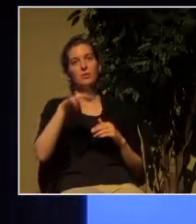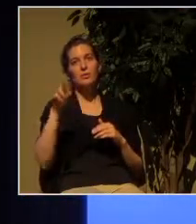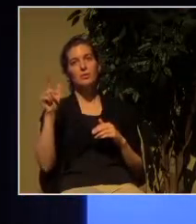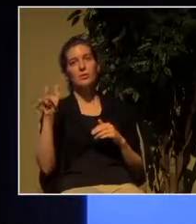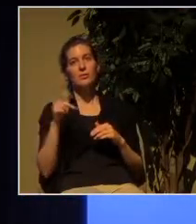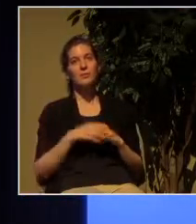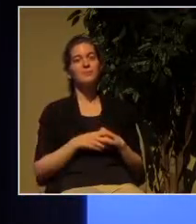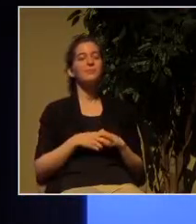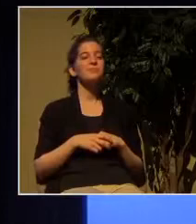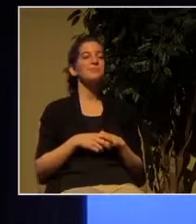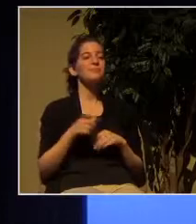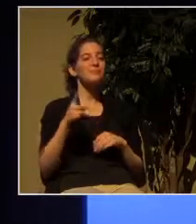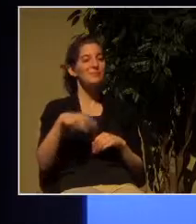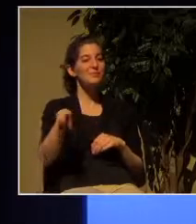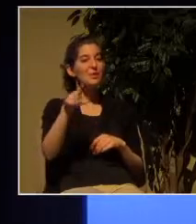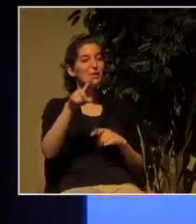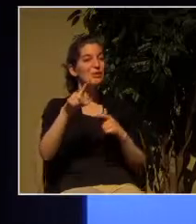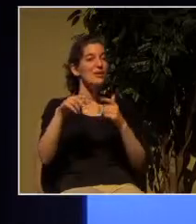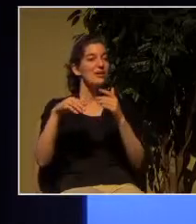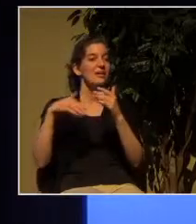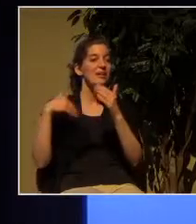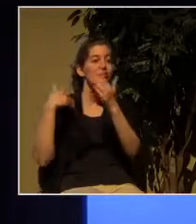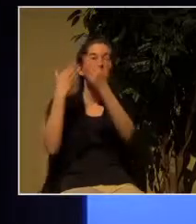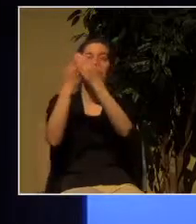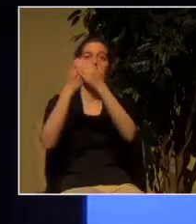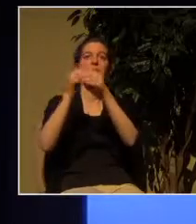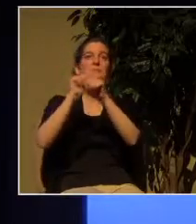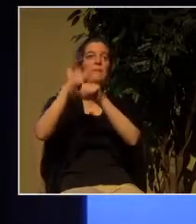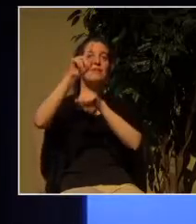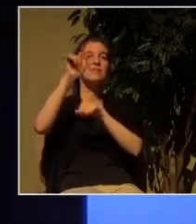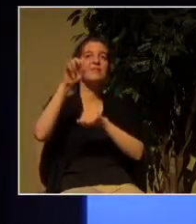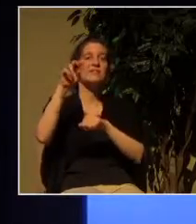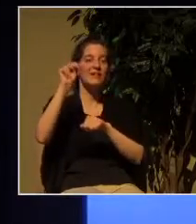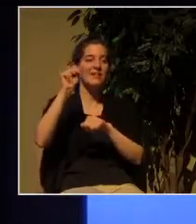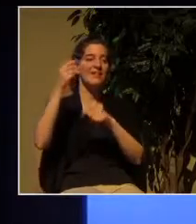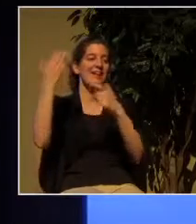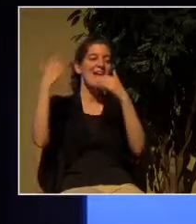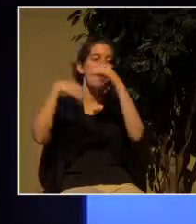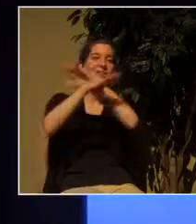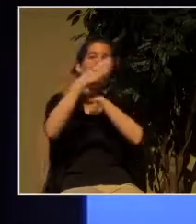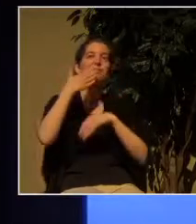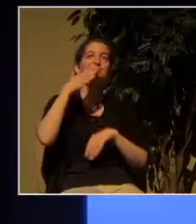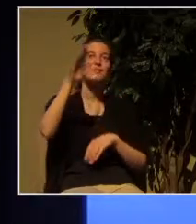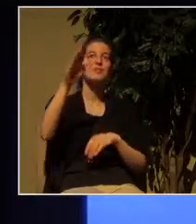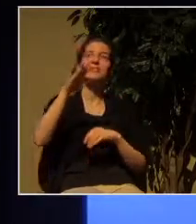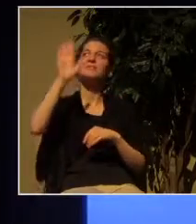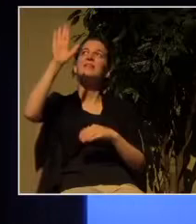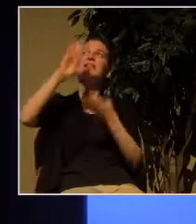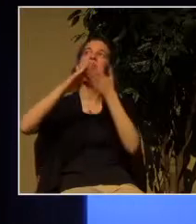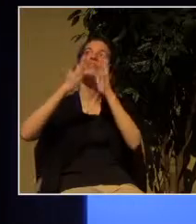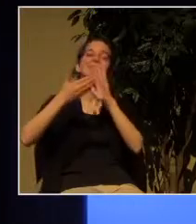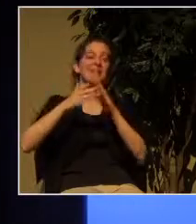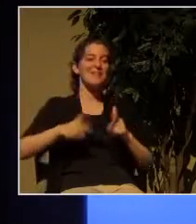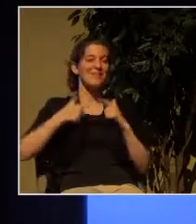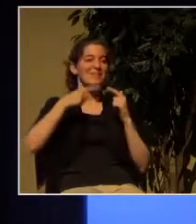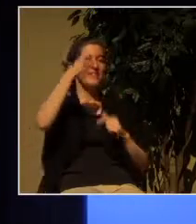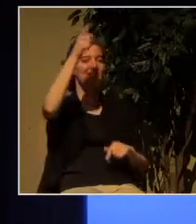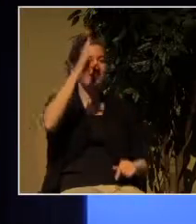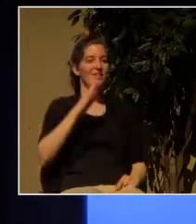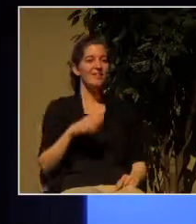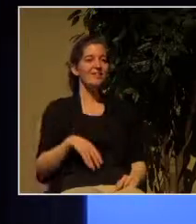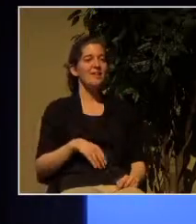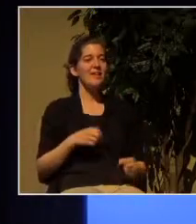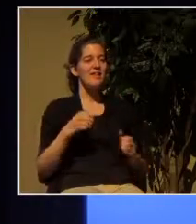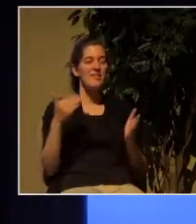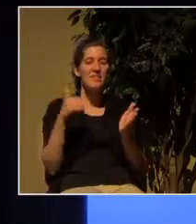to Mount Zion to the heavenly Jerusalem the city of the living God you have come to thousands upon thousands of